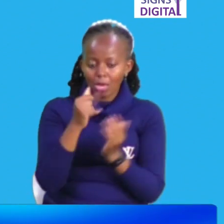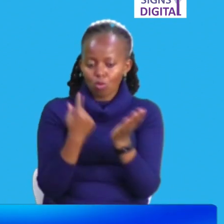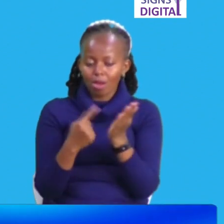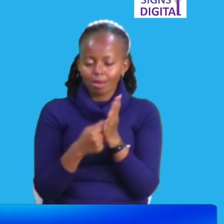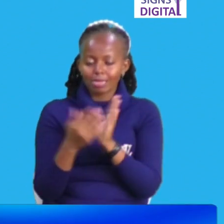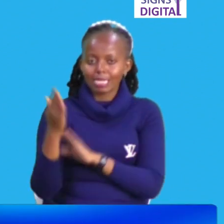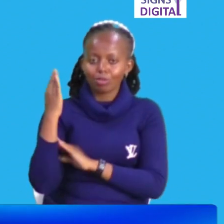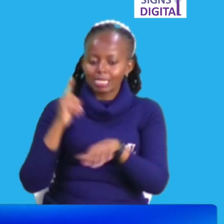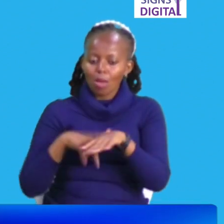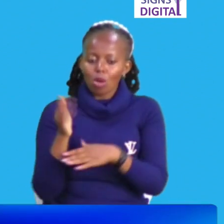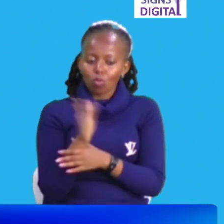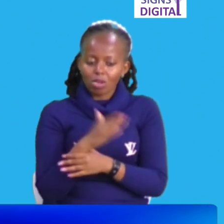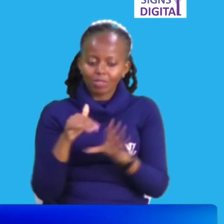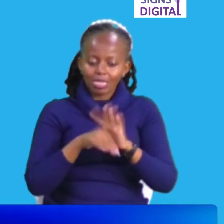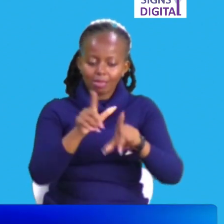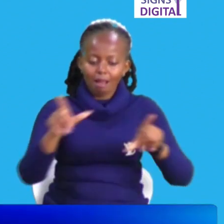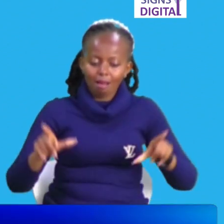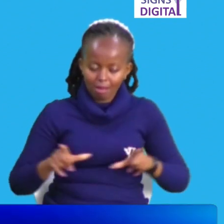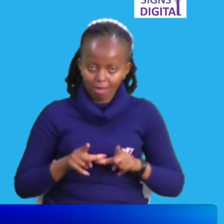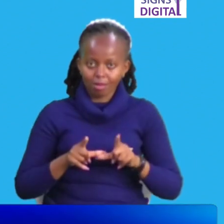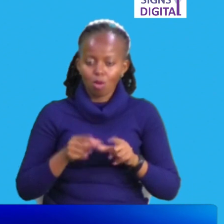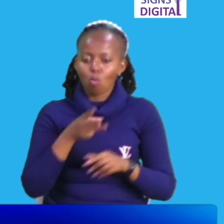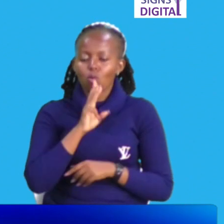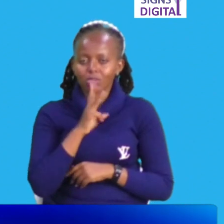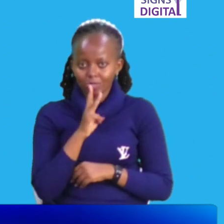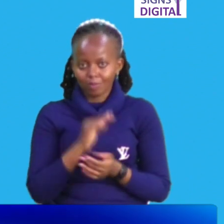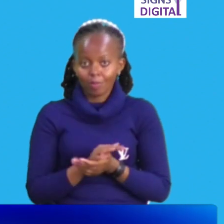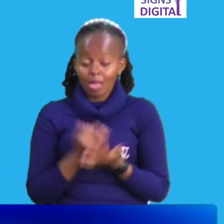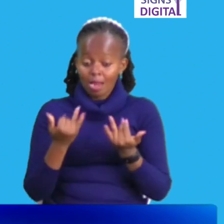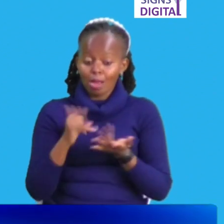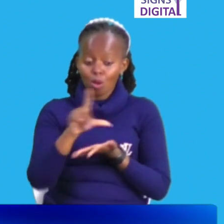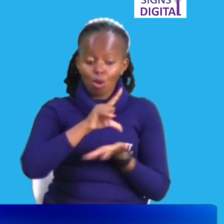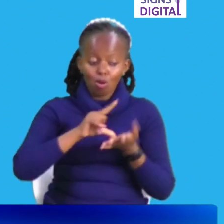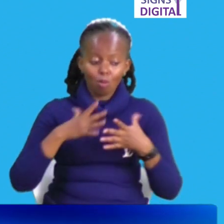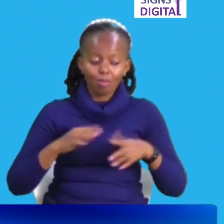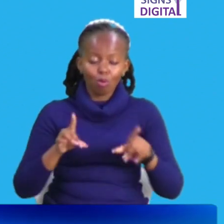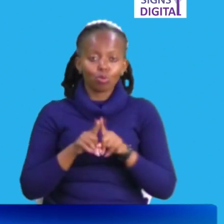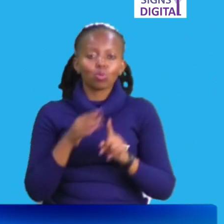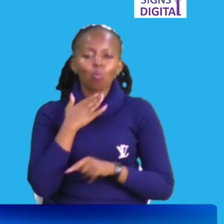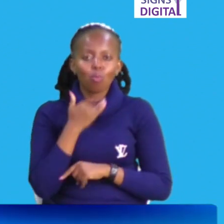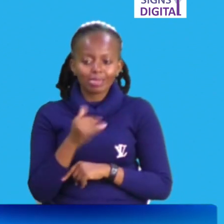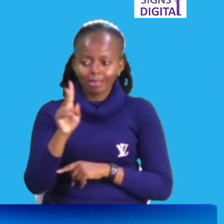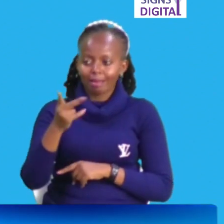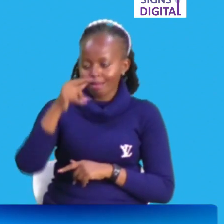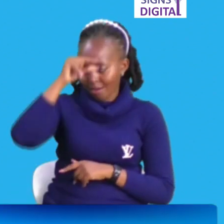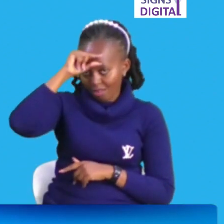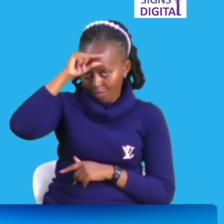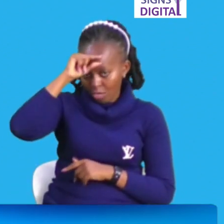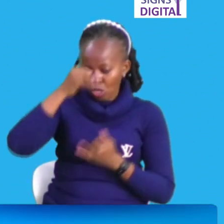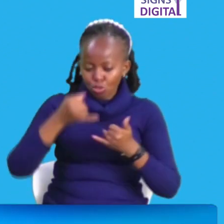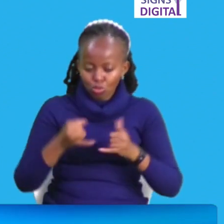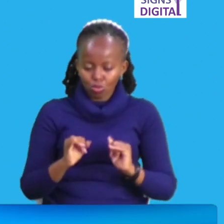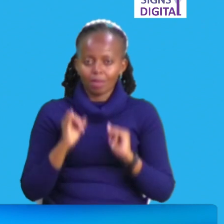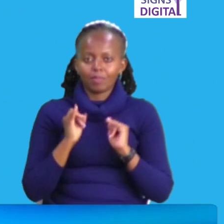while fishing into the Lake Victoria waters. The locals are further up leading with the Kenyan government to